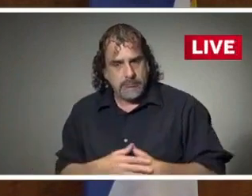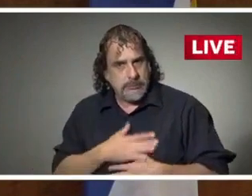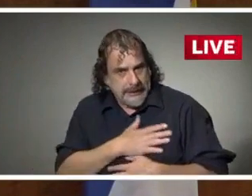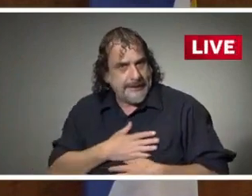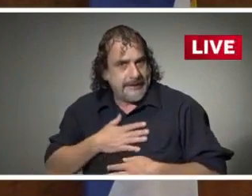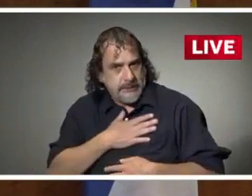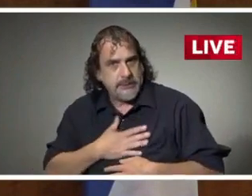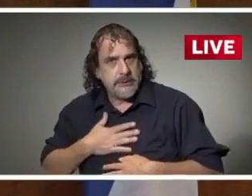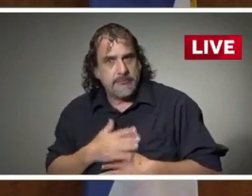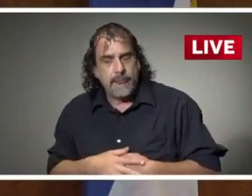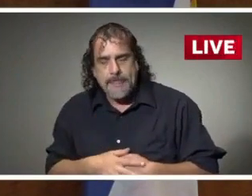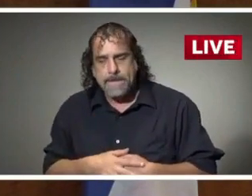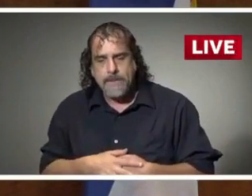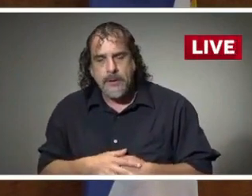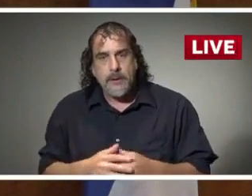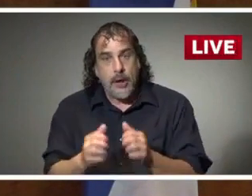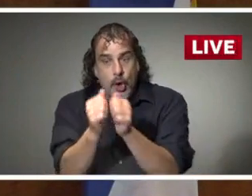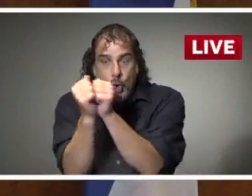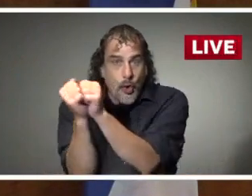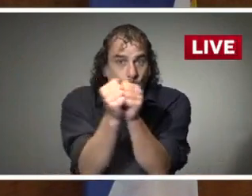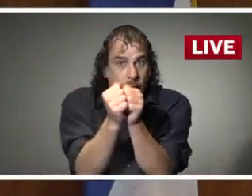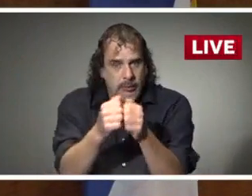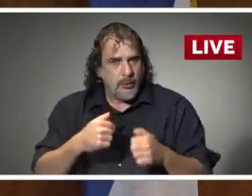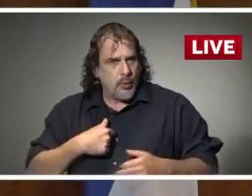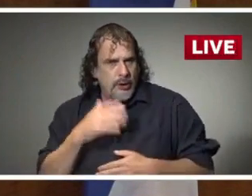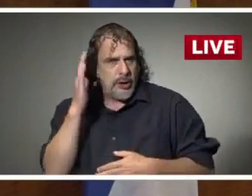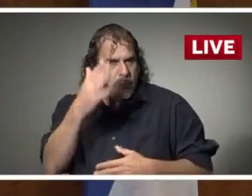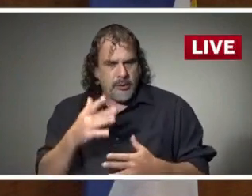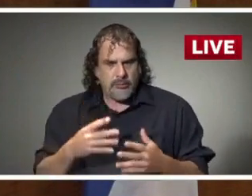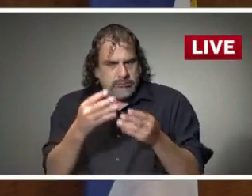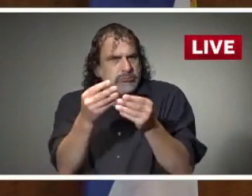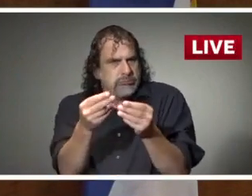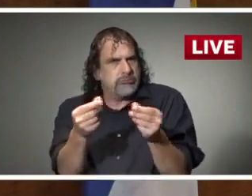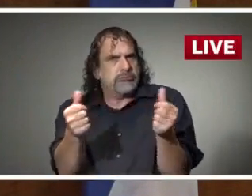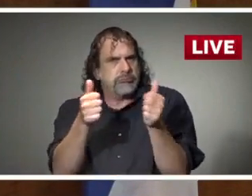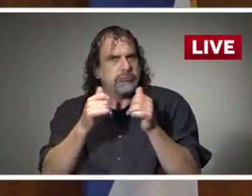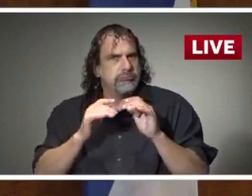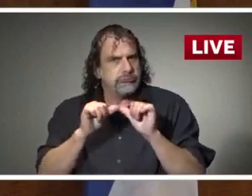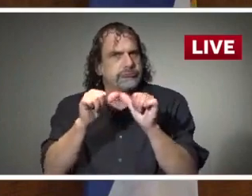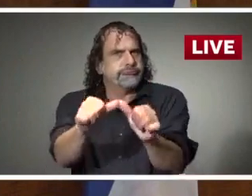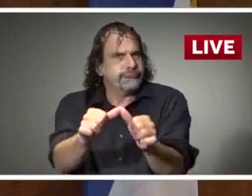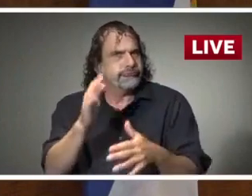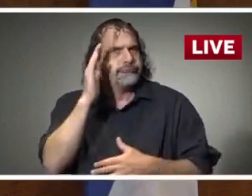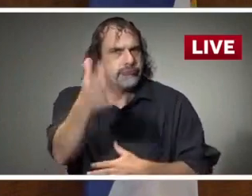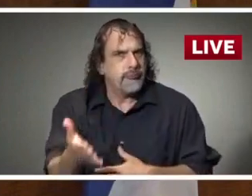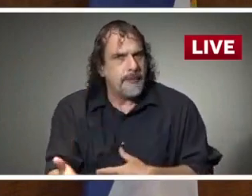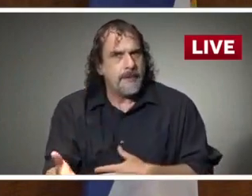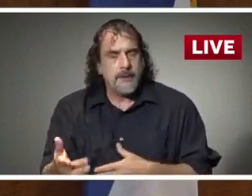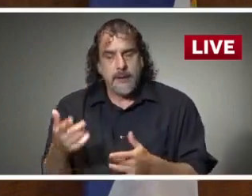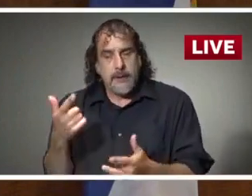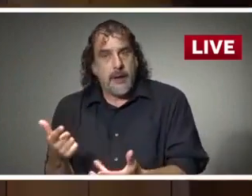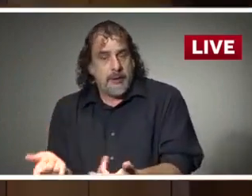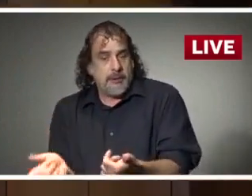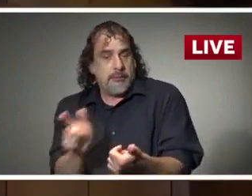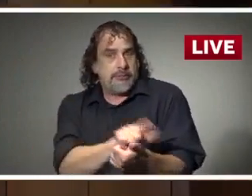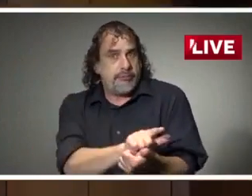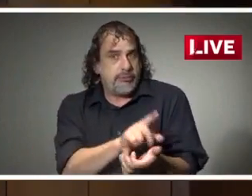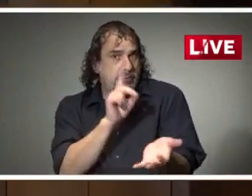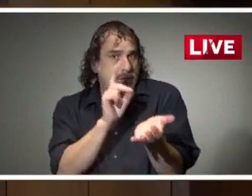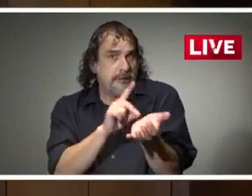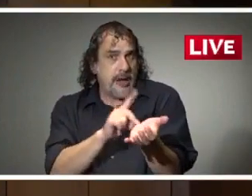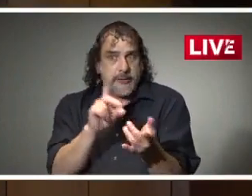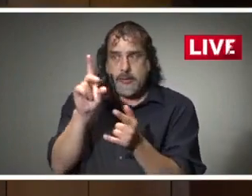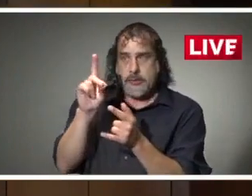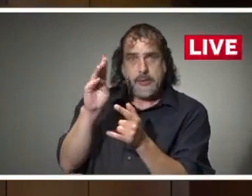Mississippians. Together we will get through this. At this time, I'm going to turn it over to Dr Dobbs and let him talk